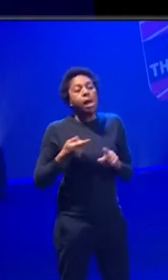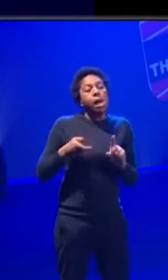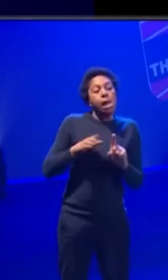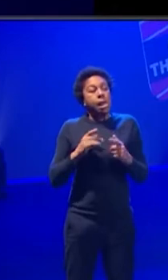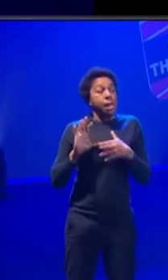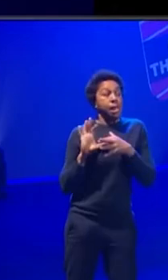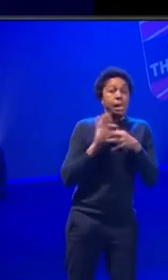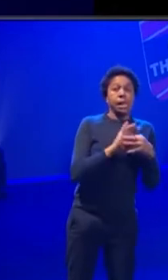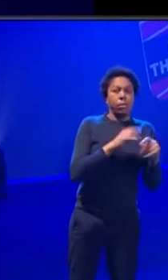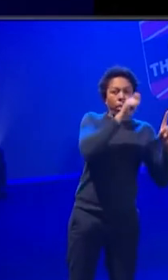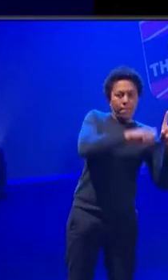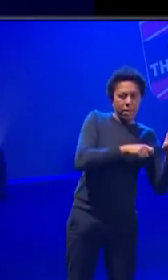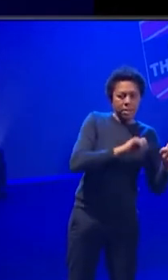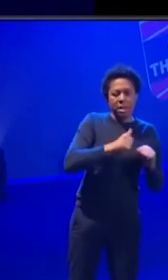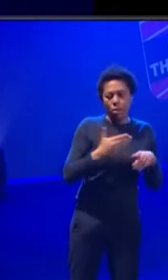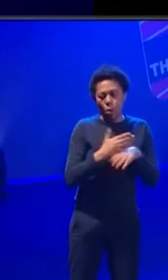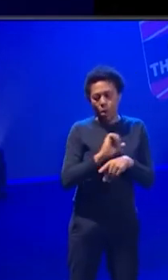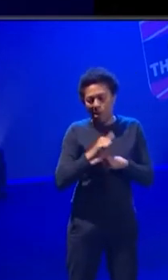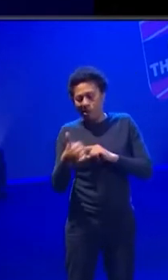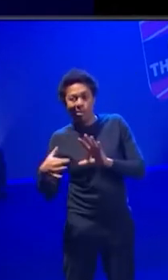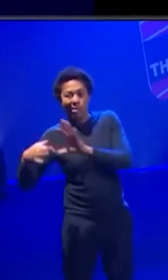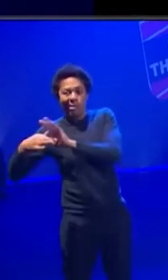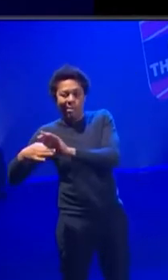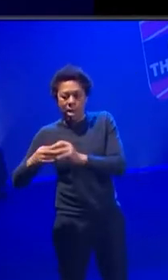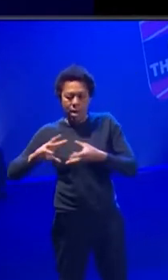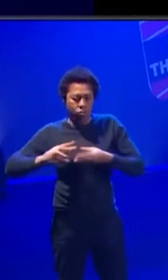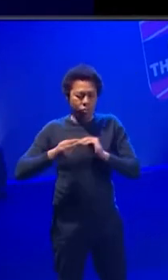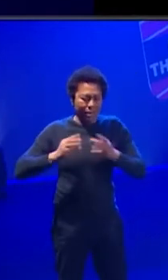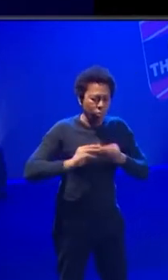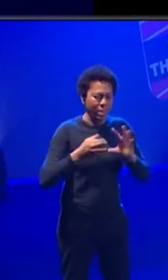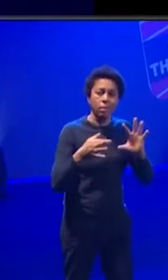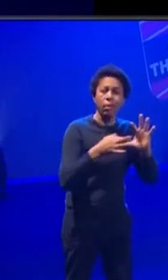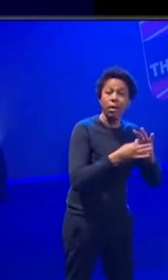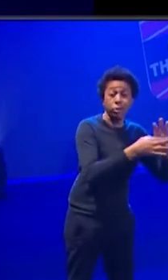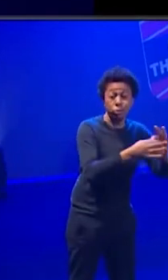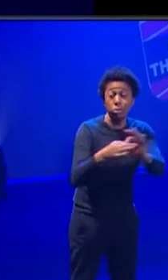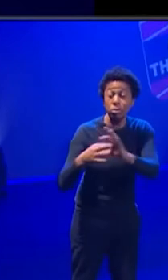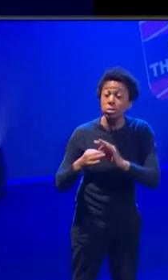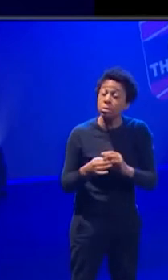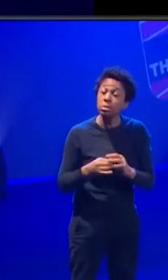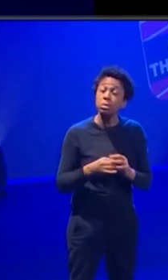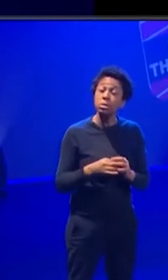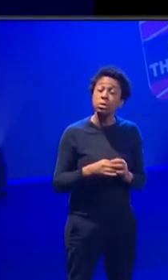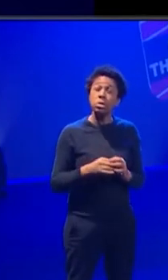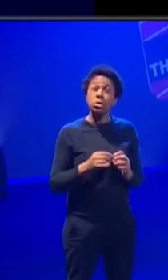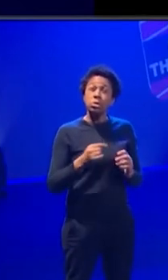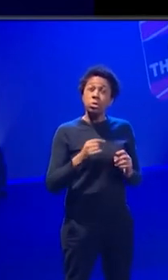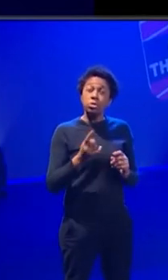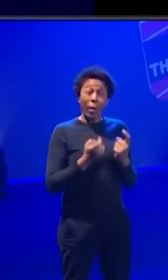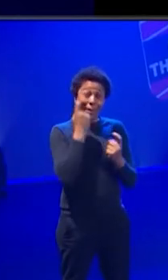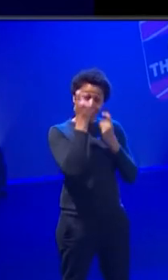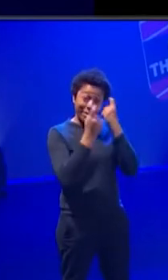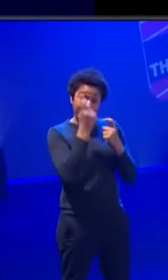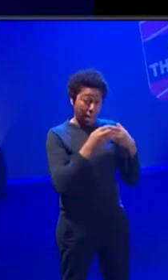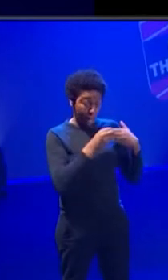important thing. And I think the only thing I'd say about these leadership positions is